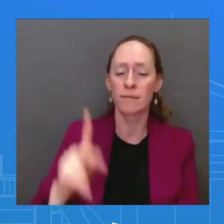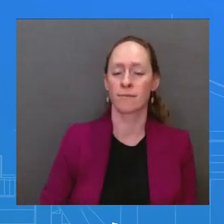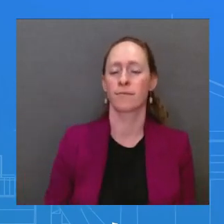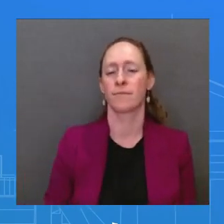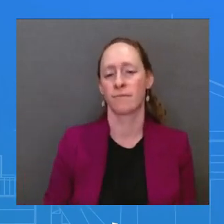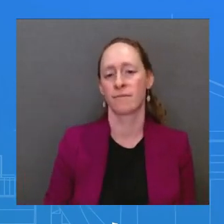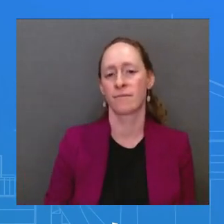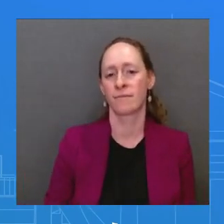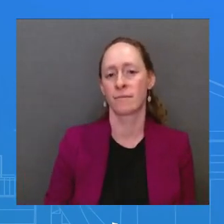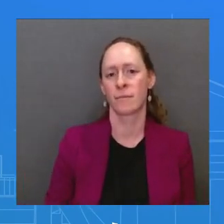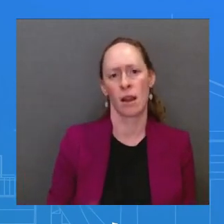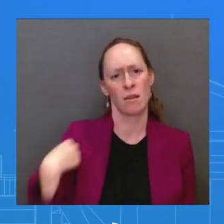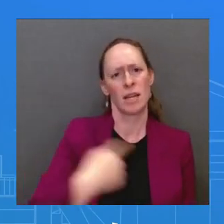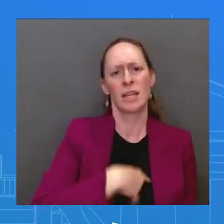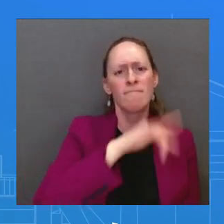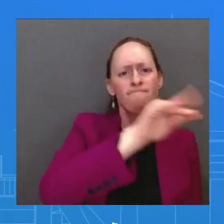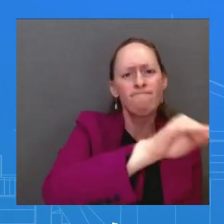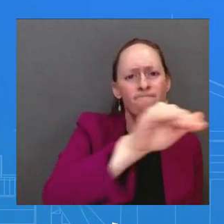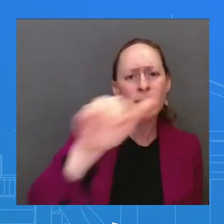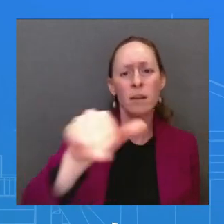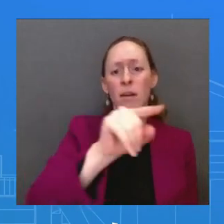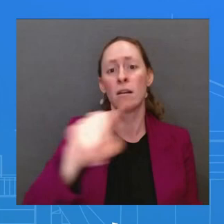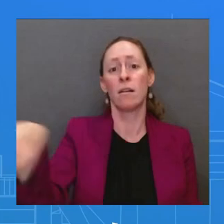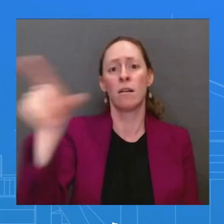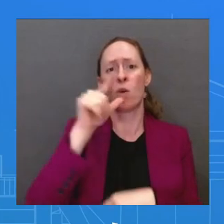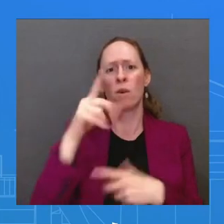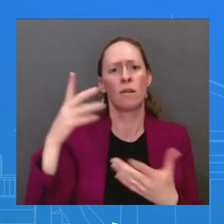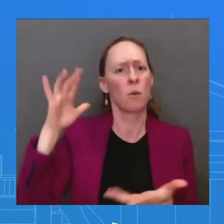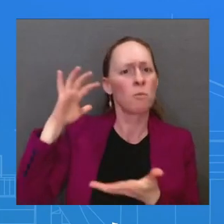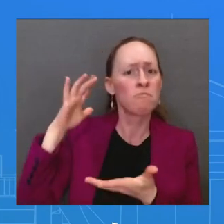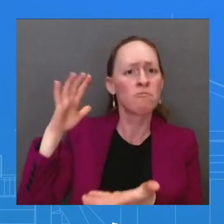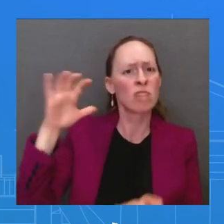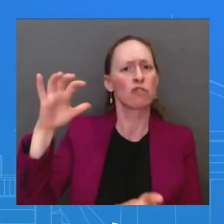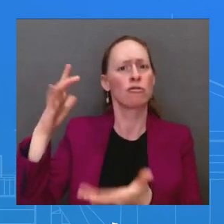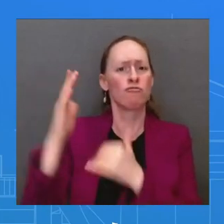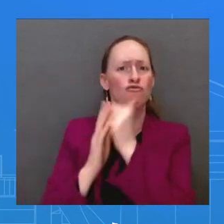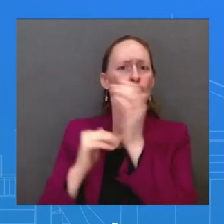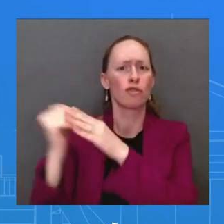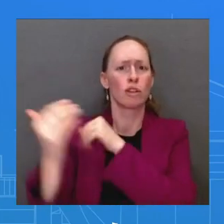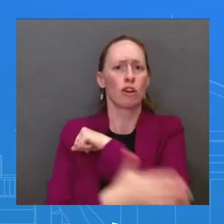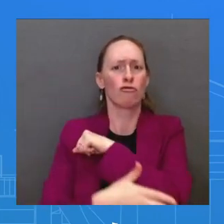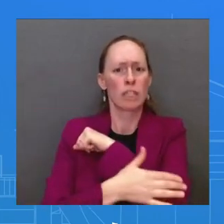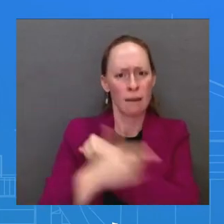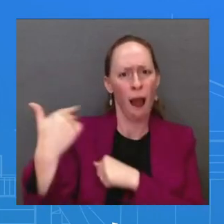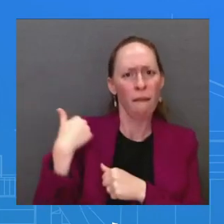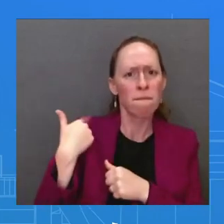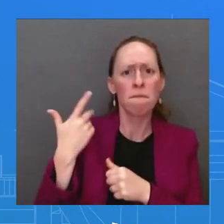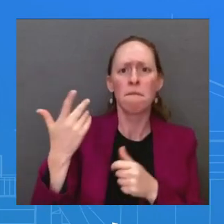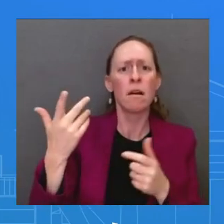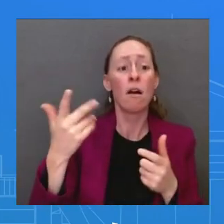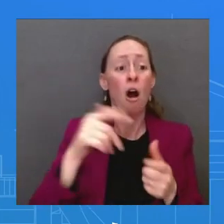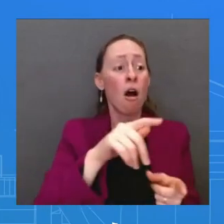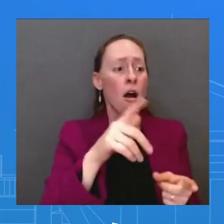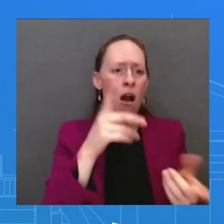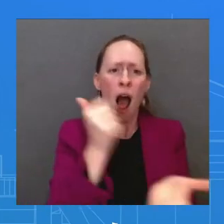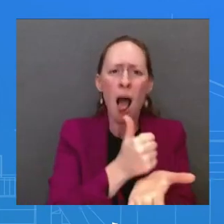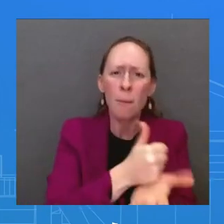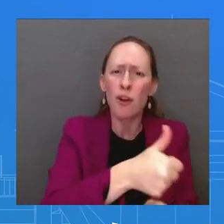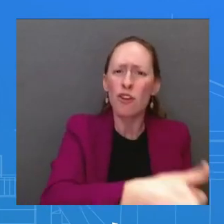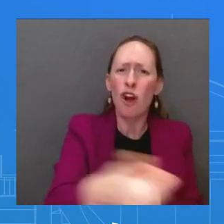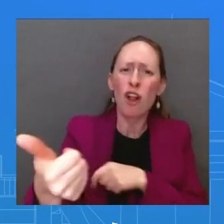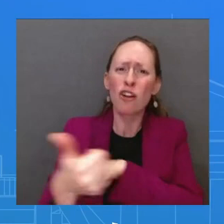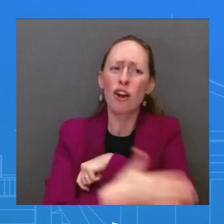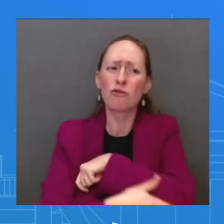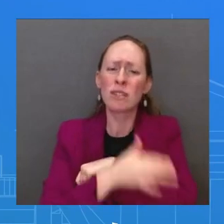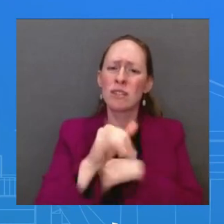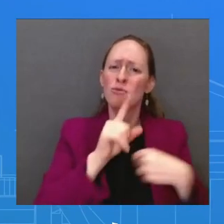low- and middle-income countries can regain their footing after years of extreme stress. He'll be clear that the United States